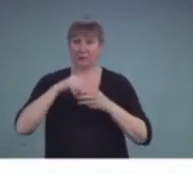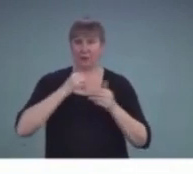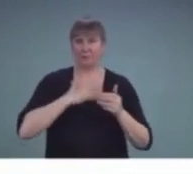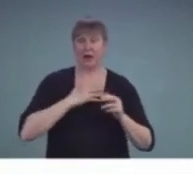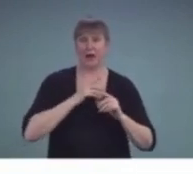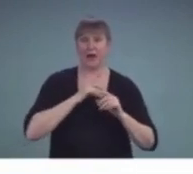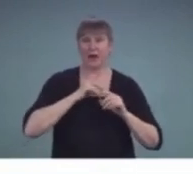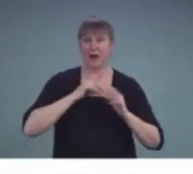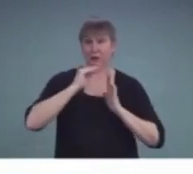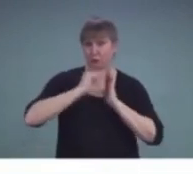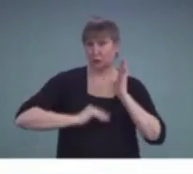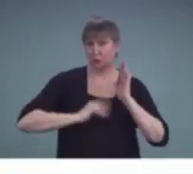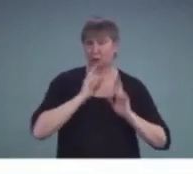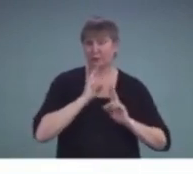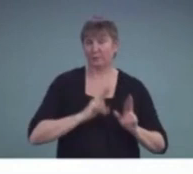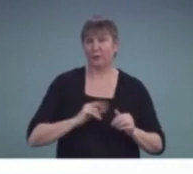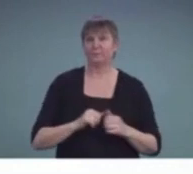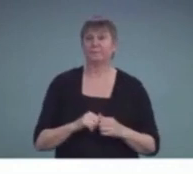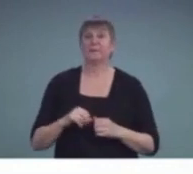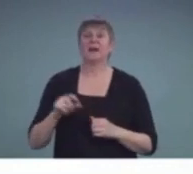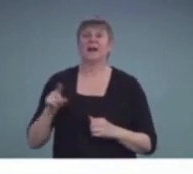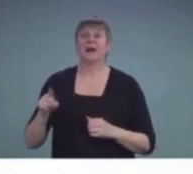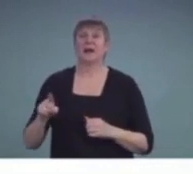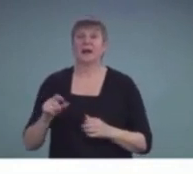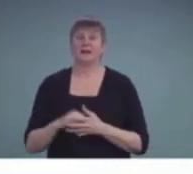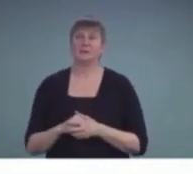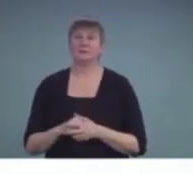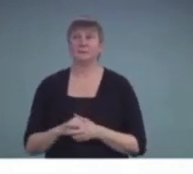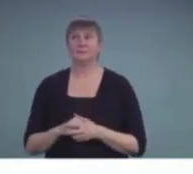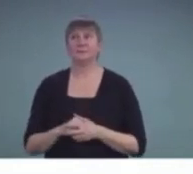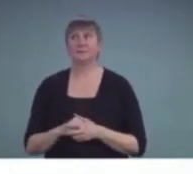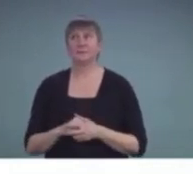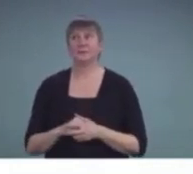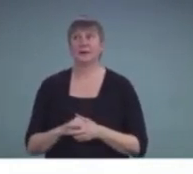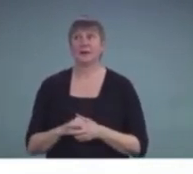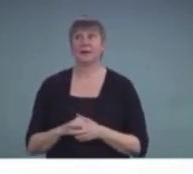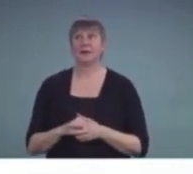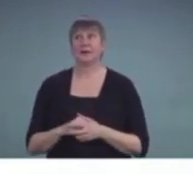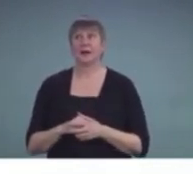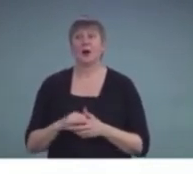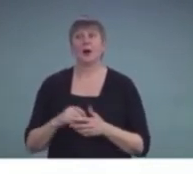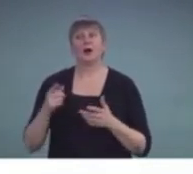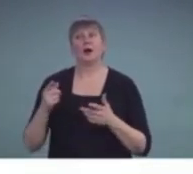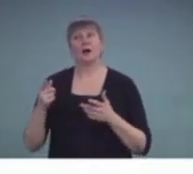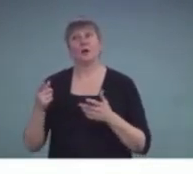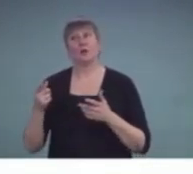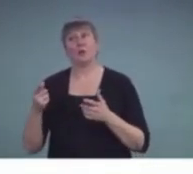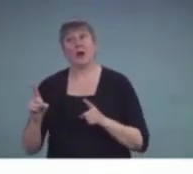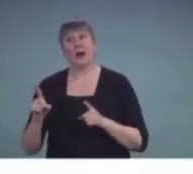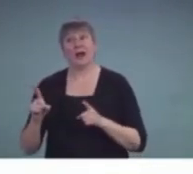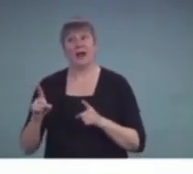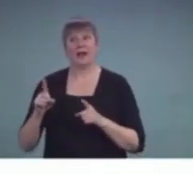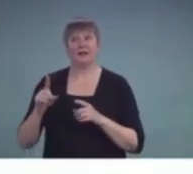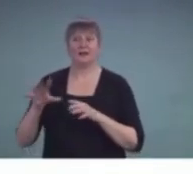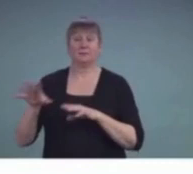beginning with his mother. And maybe there's some feelings of rejection.